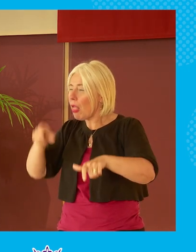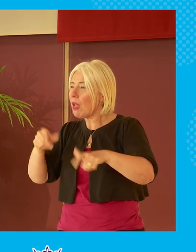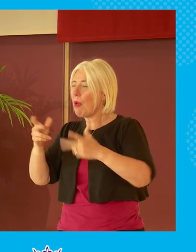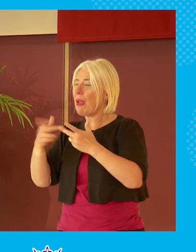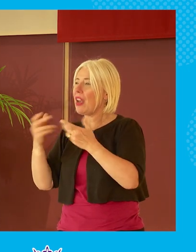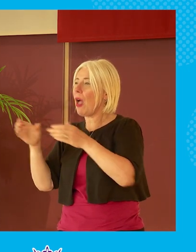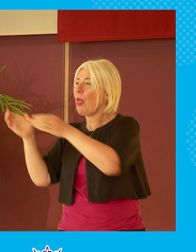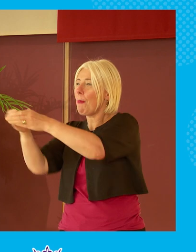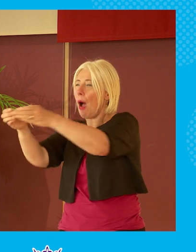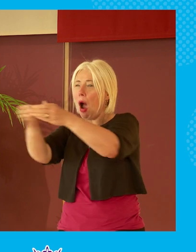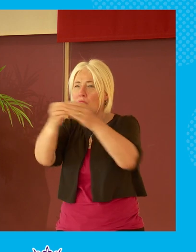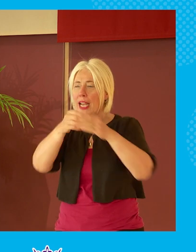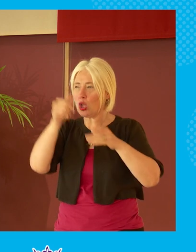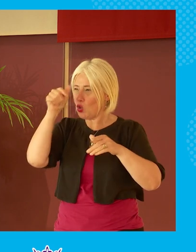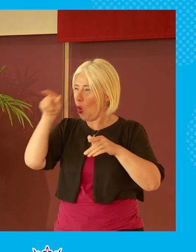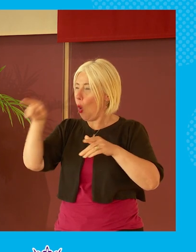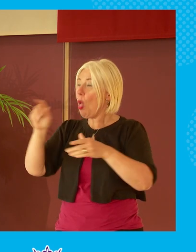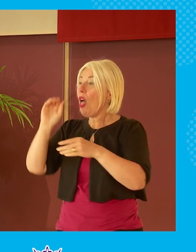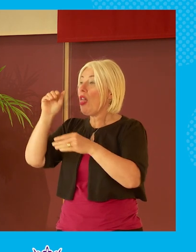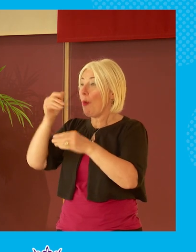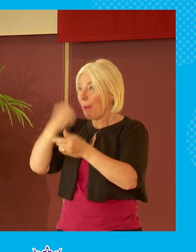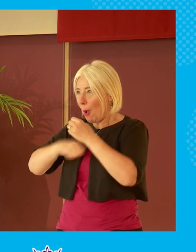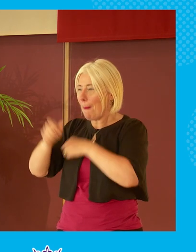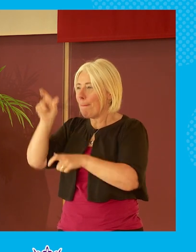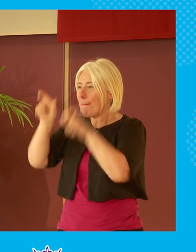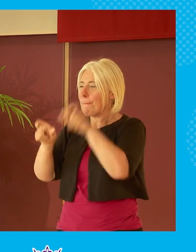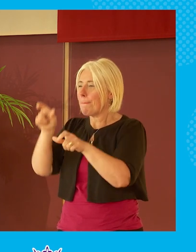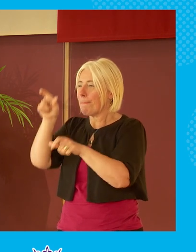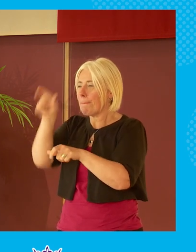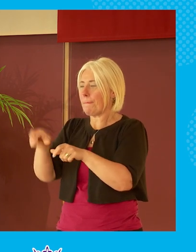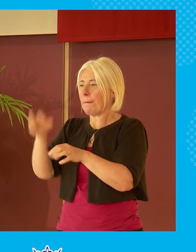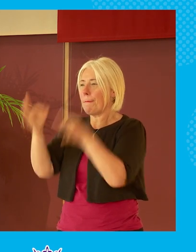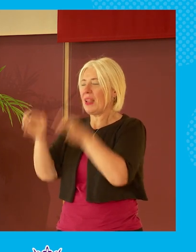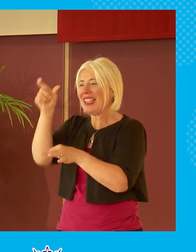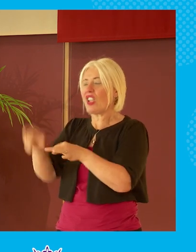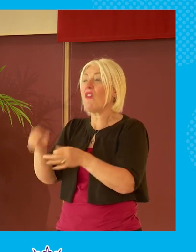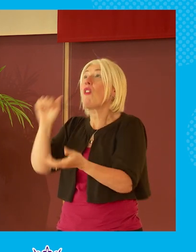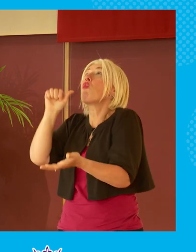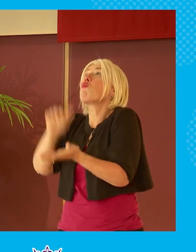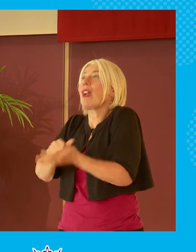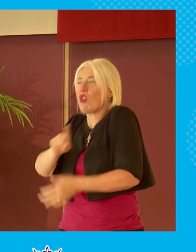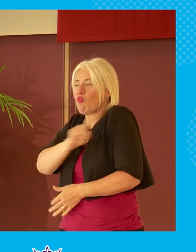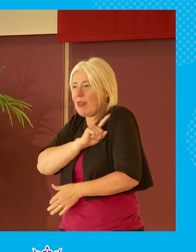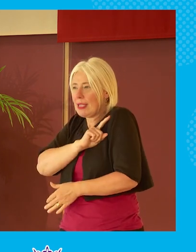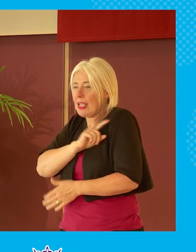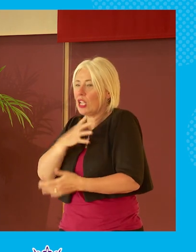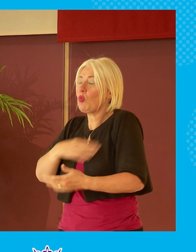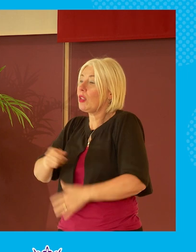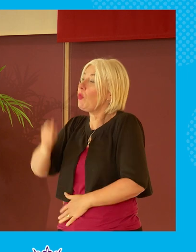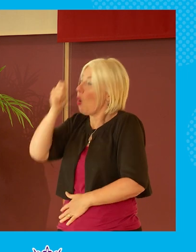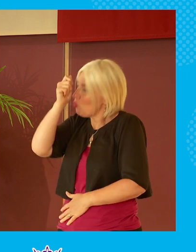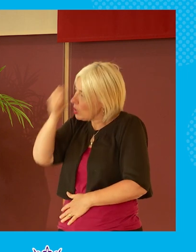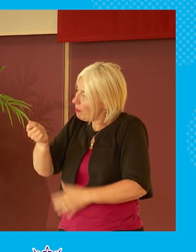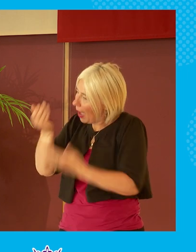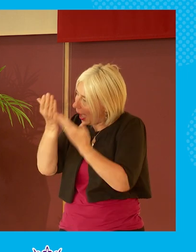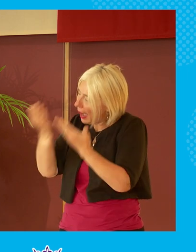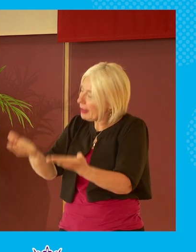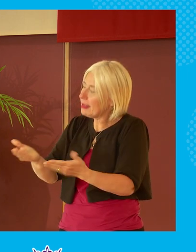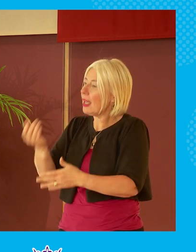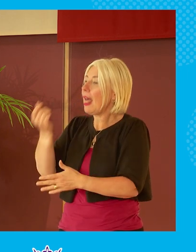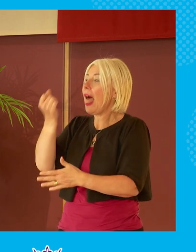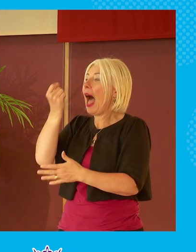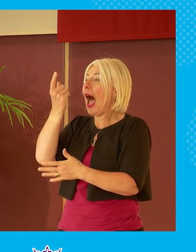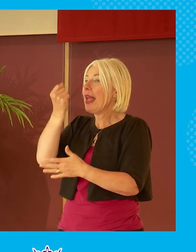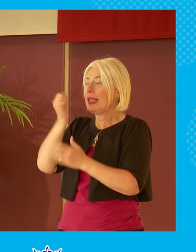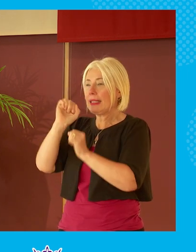as well that you know are in it for the right reasons and and trying to convey your respect for them and your understanding of where